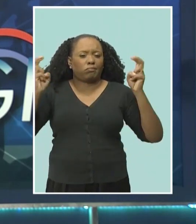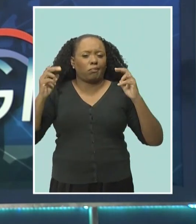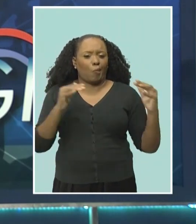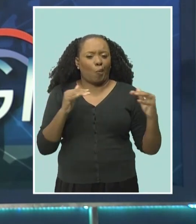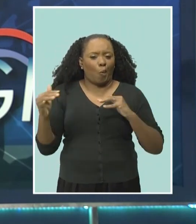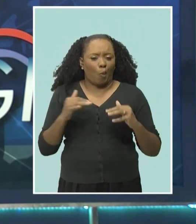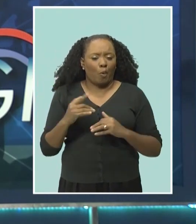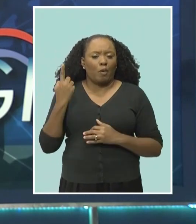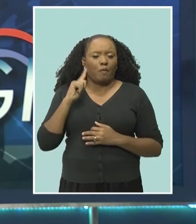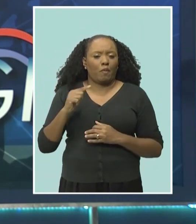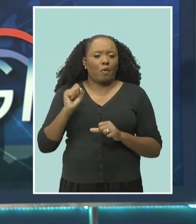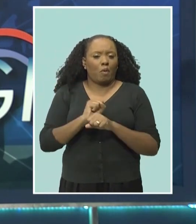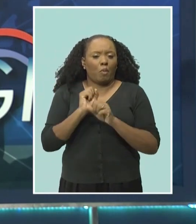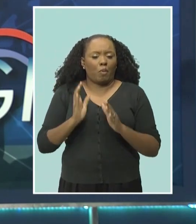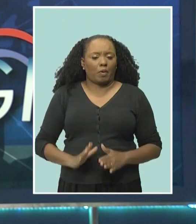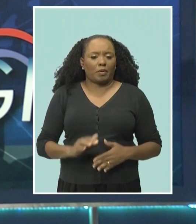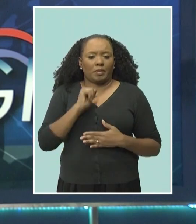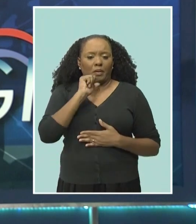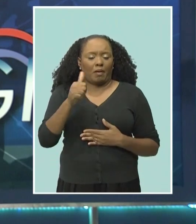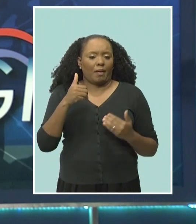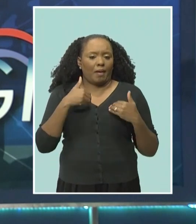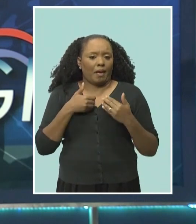deny workers their right of association.